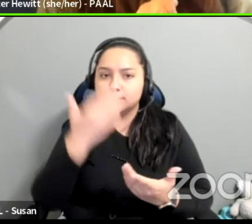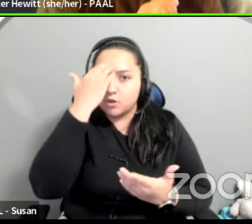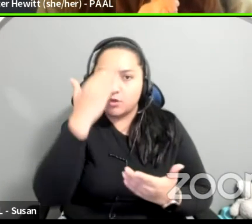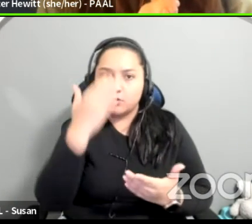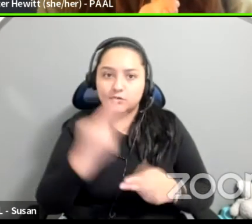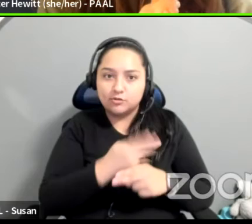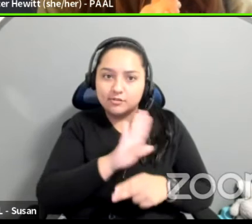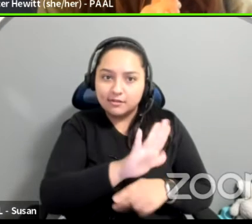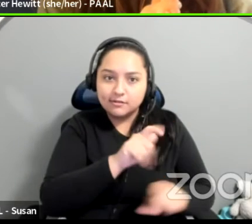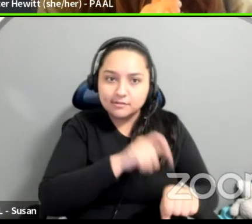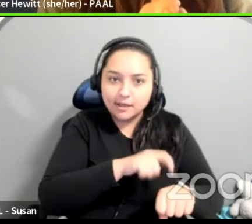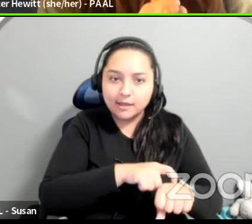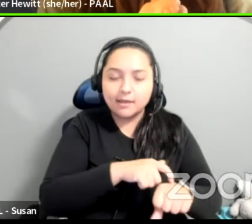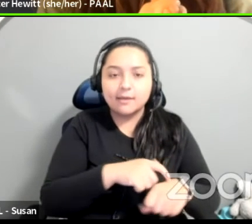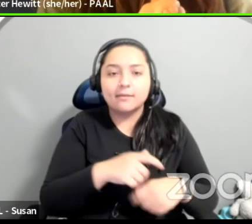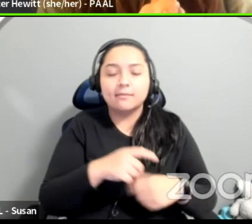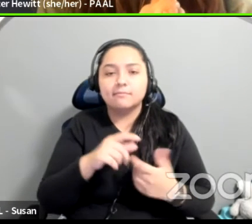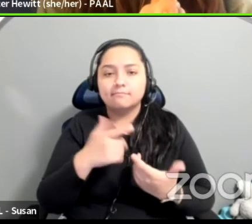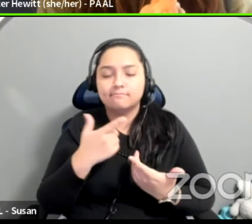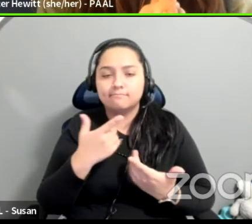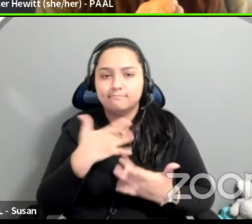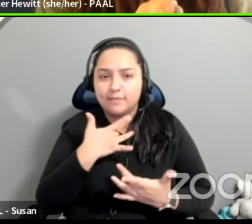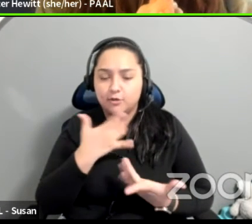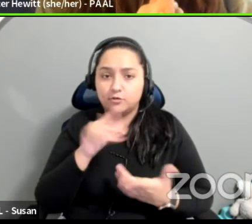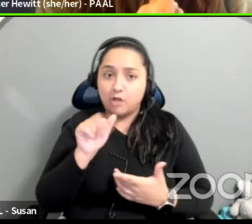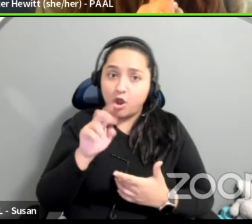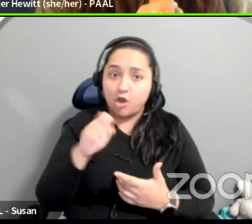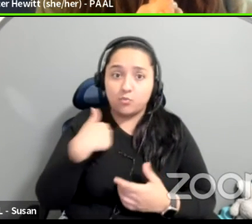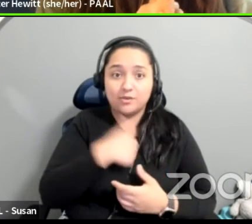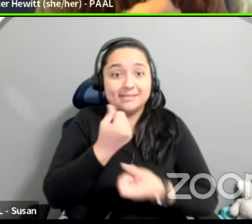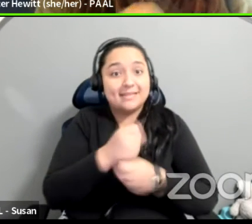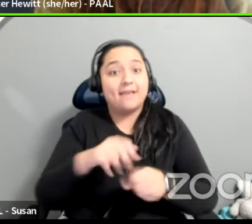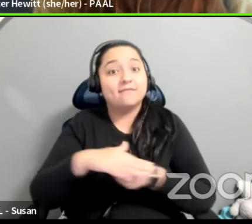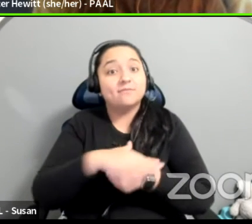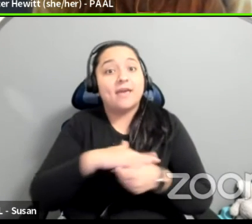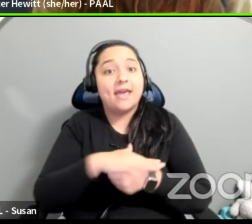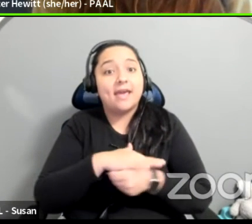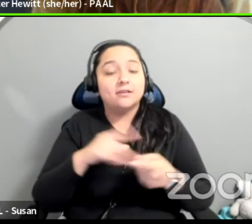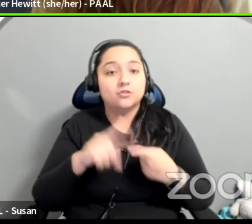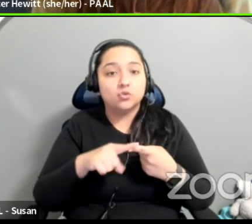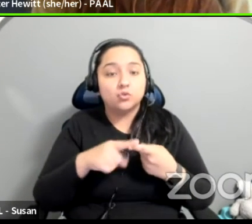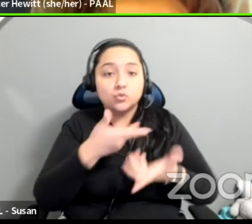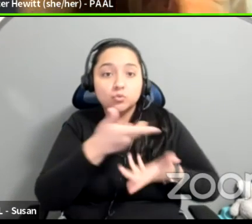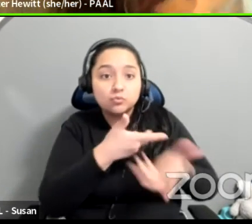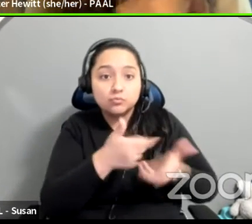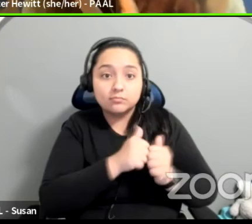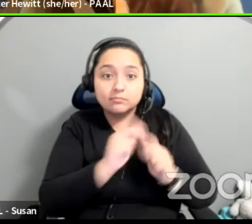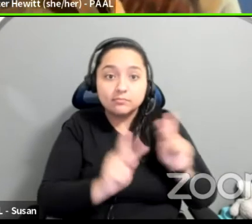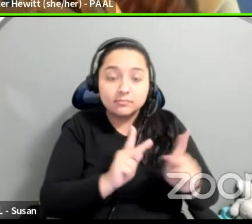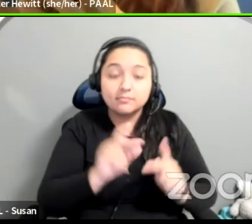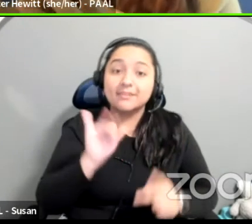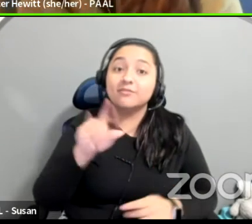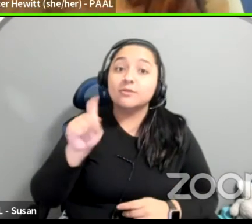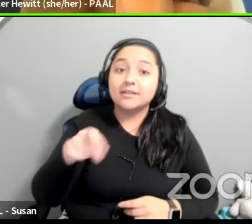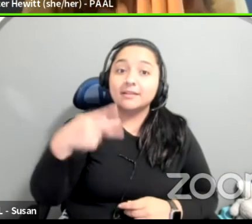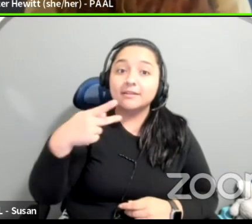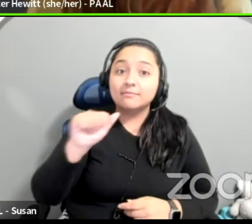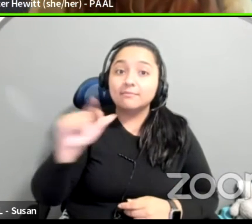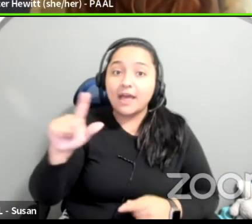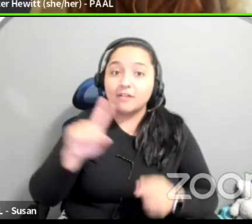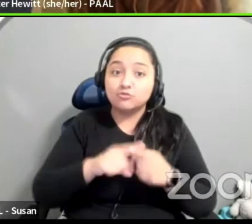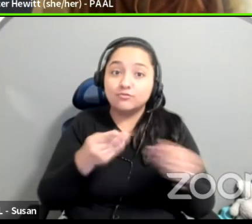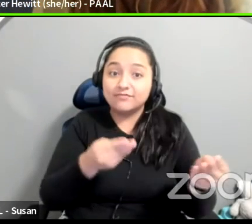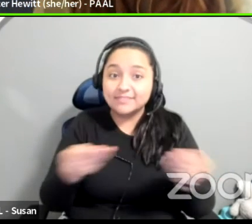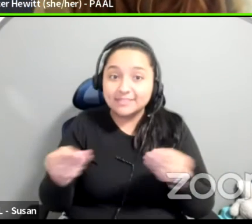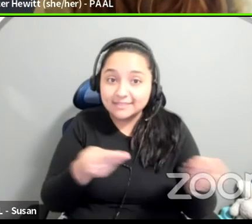we a safe enough space yet for artists to come and have a conversation with us? If you need PAL to help facilitate those conversations and bring you